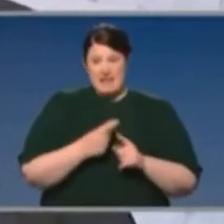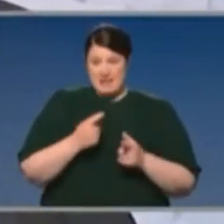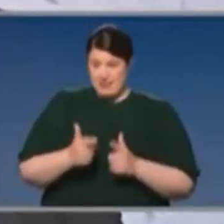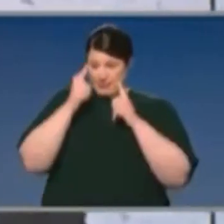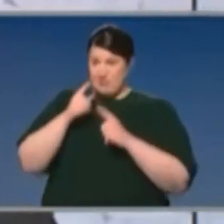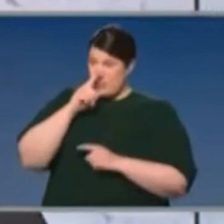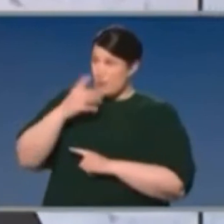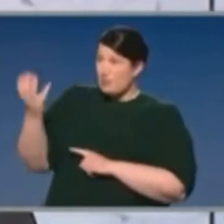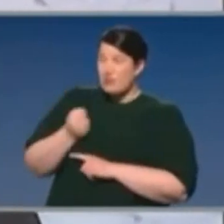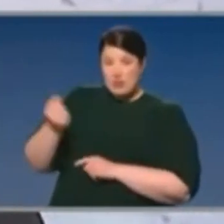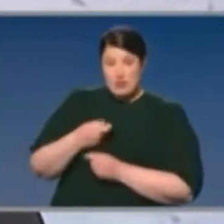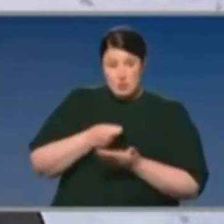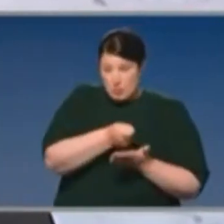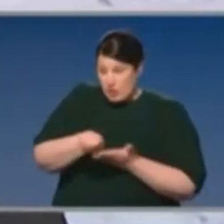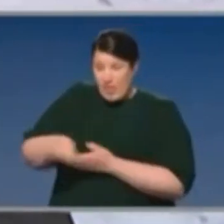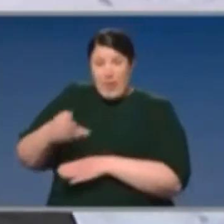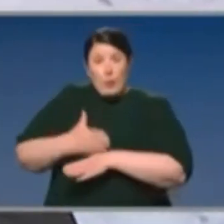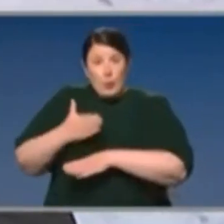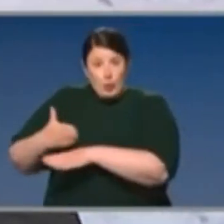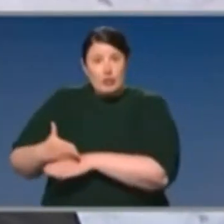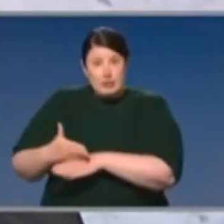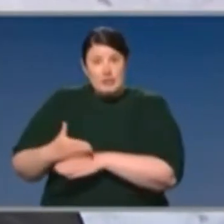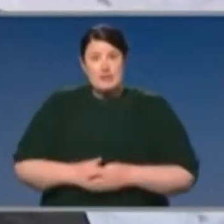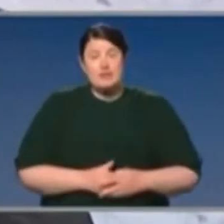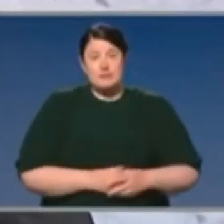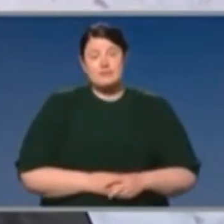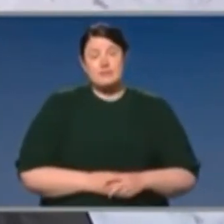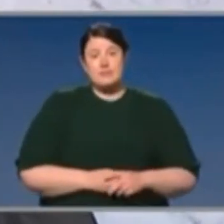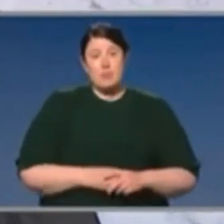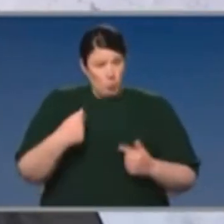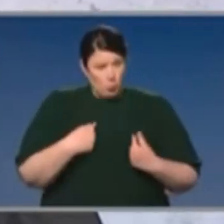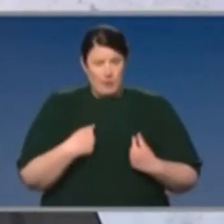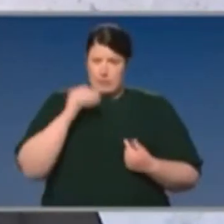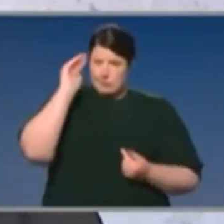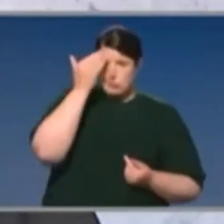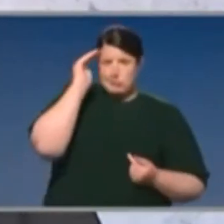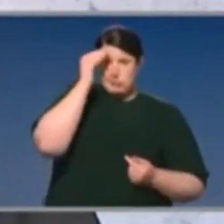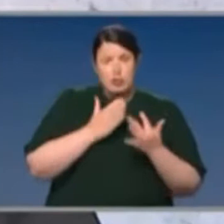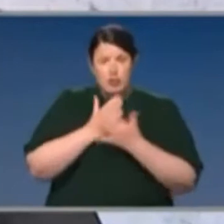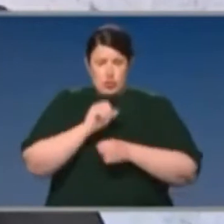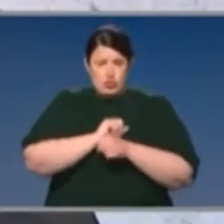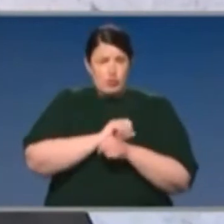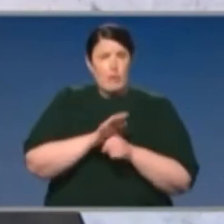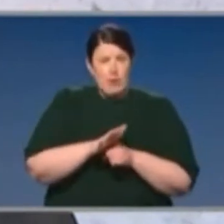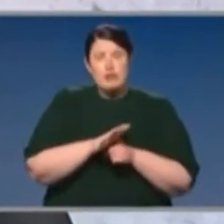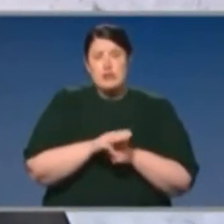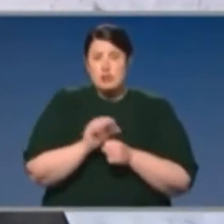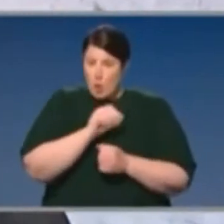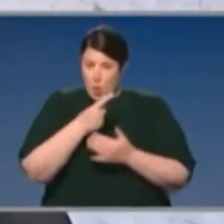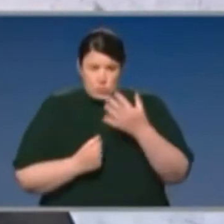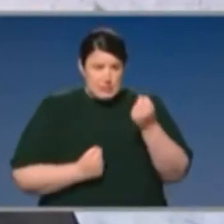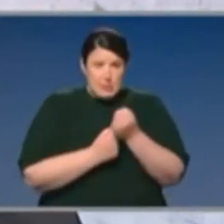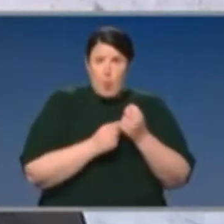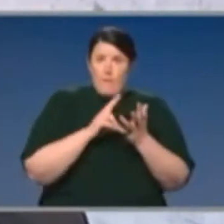employers. The Commonwealth Government has been stepping up each and every day over this COVID-19 pandemic, not just to support